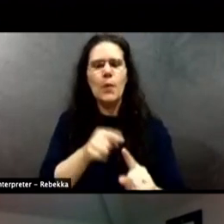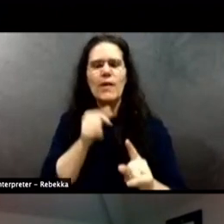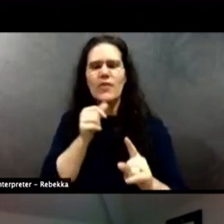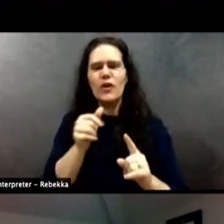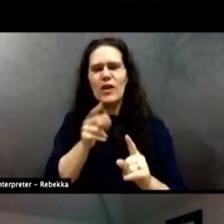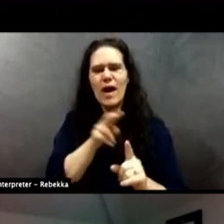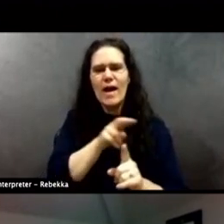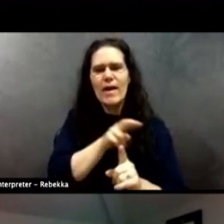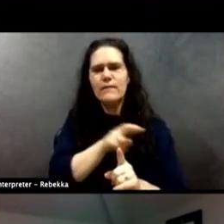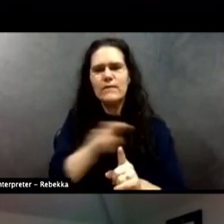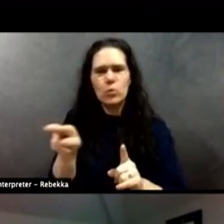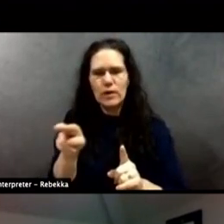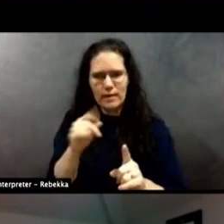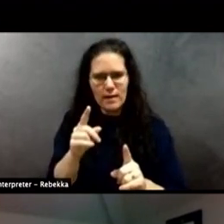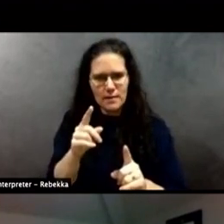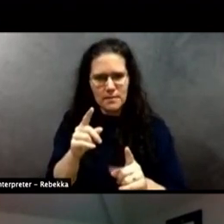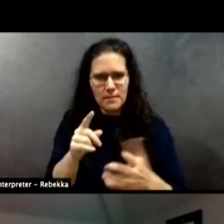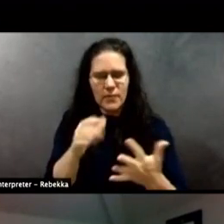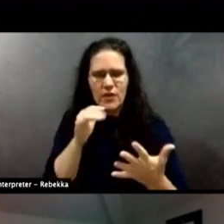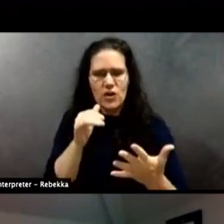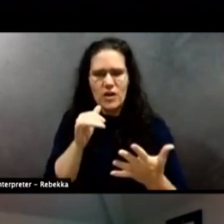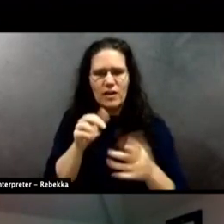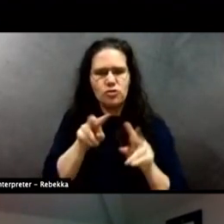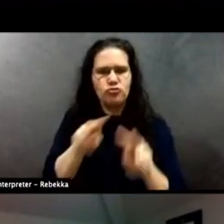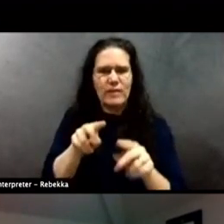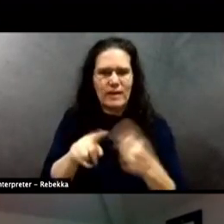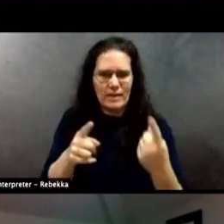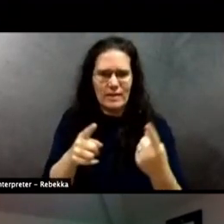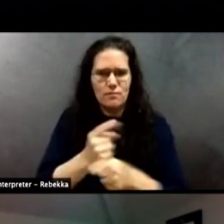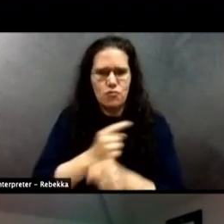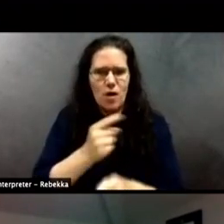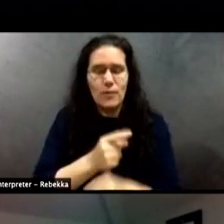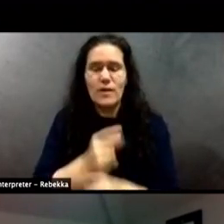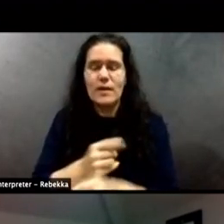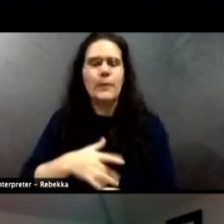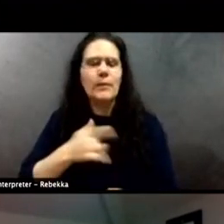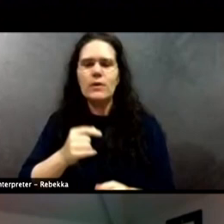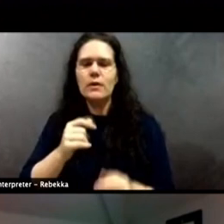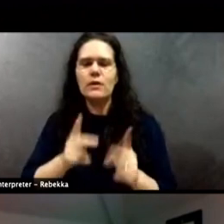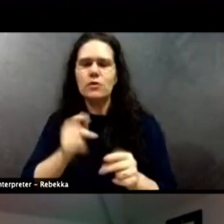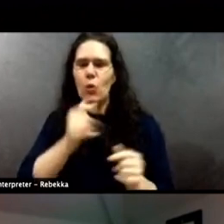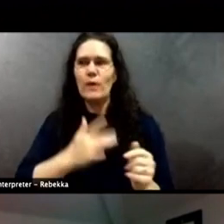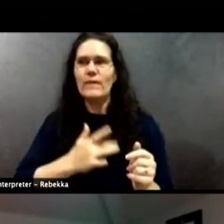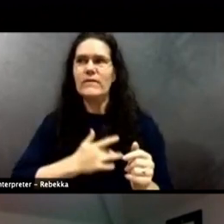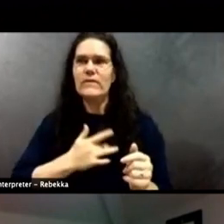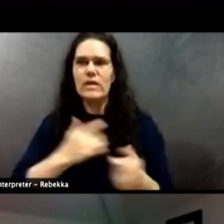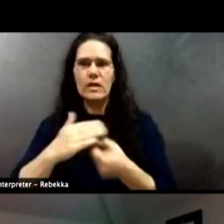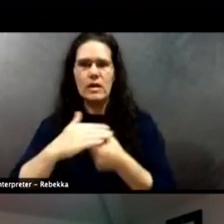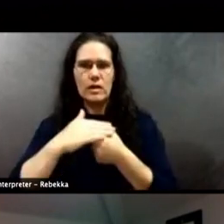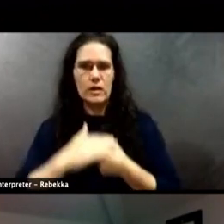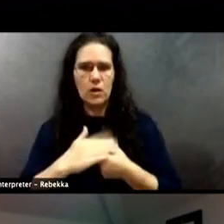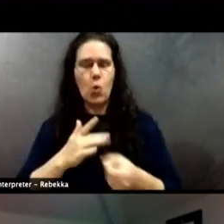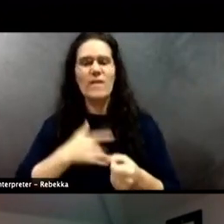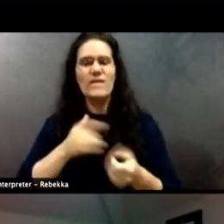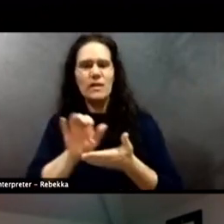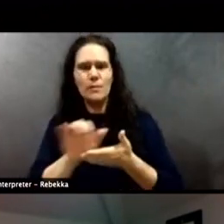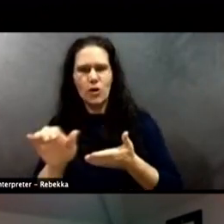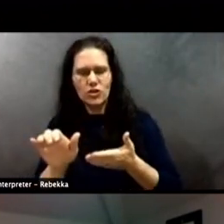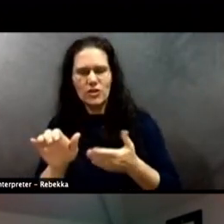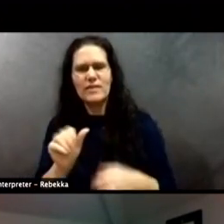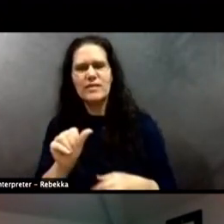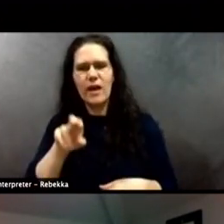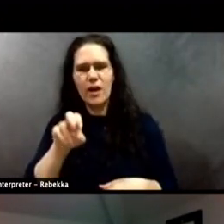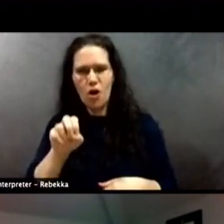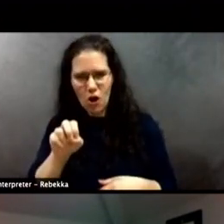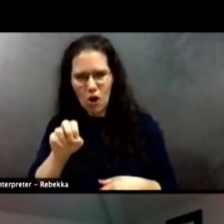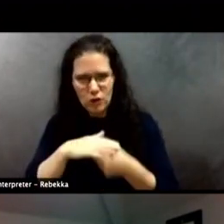marginalized. They aren't feeling oppressed. They are marginalized. They are oppressed. My oldest daughter is a